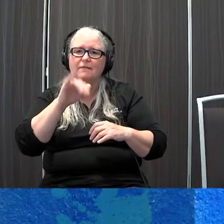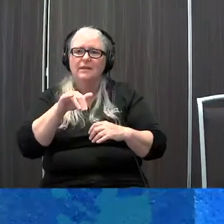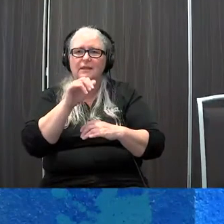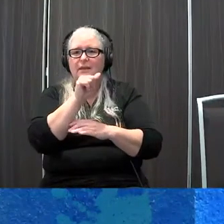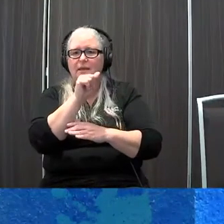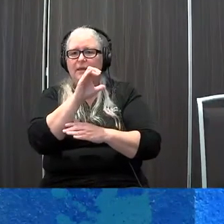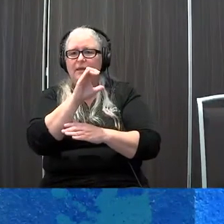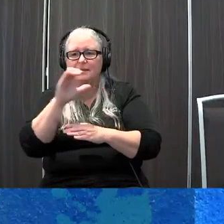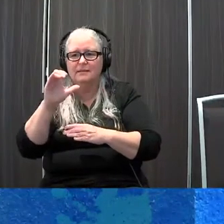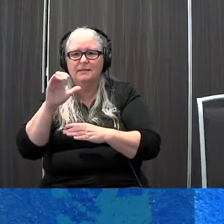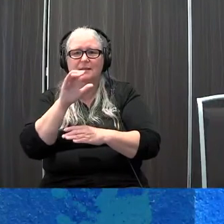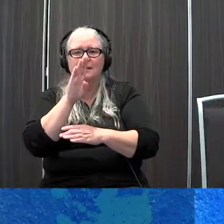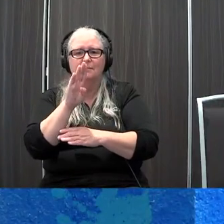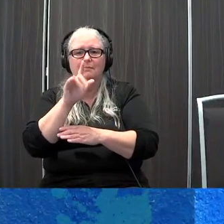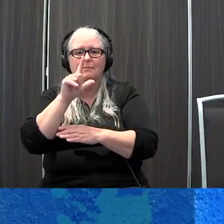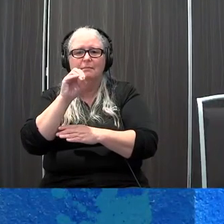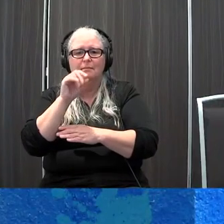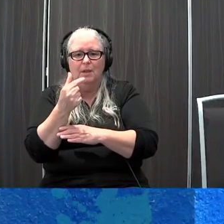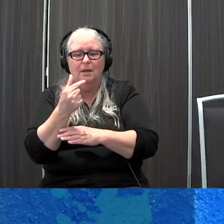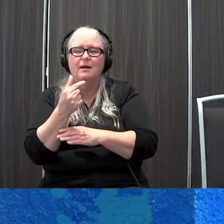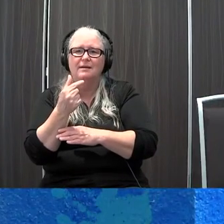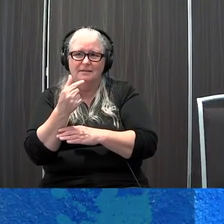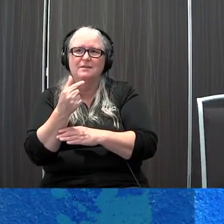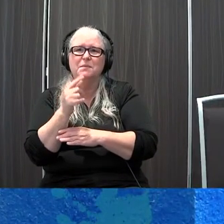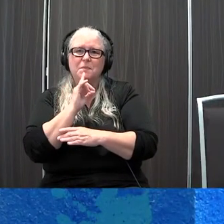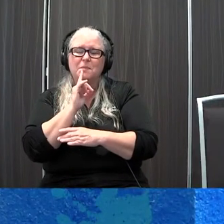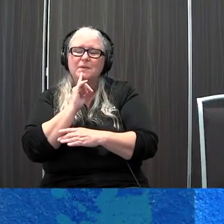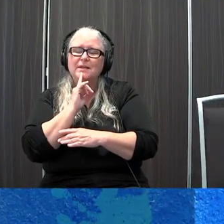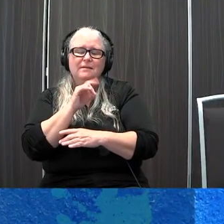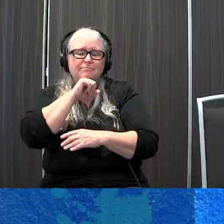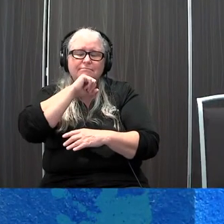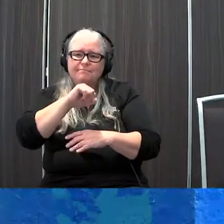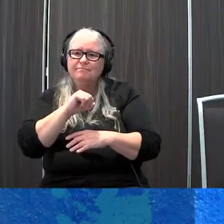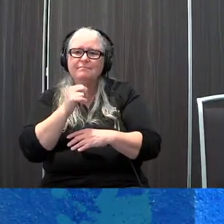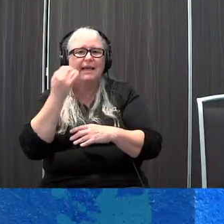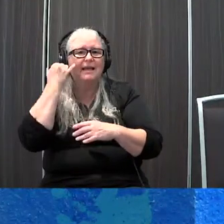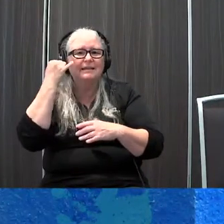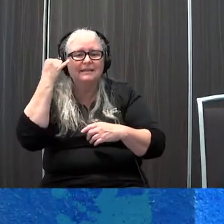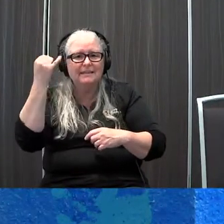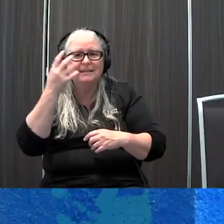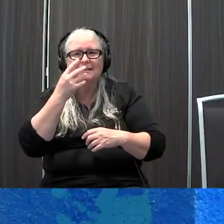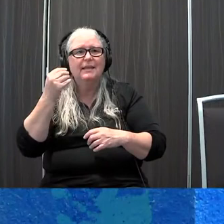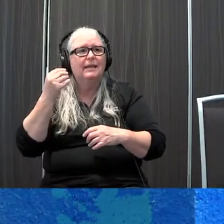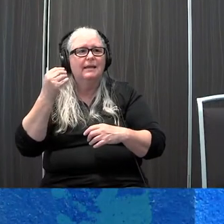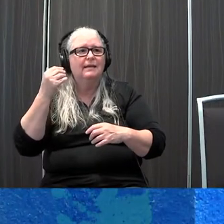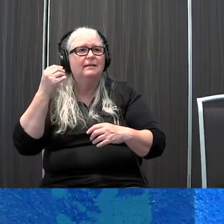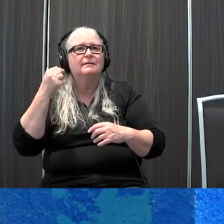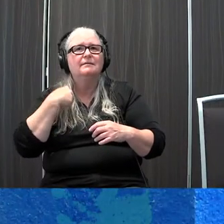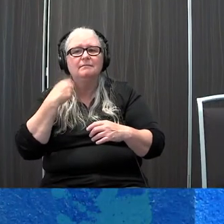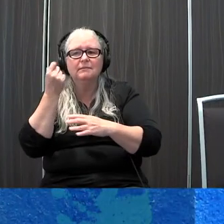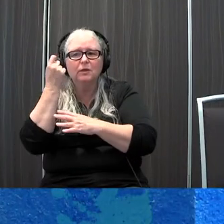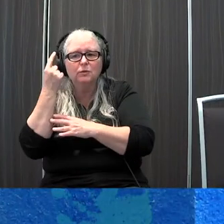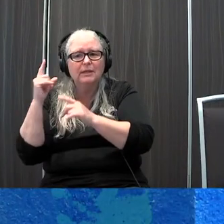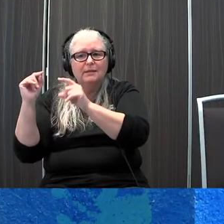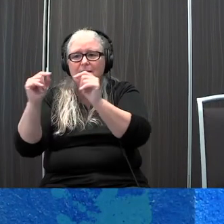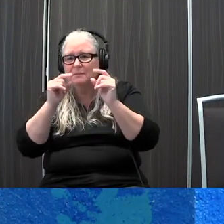blog it's a favorite for getting some of those ideas and kind of hearing the buzz about children